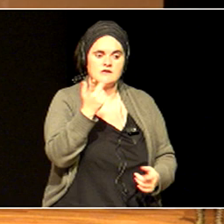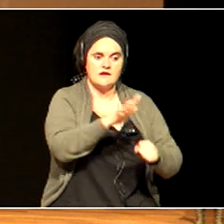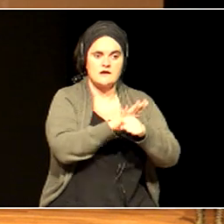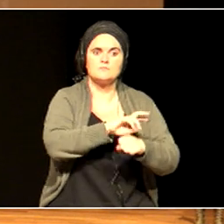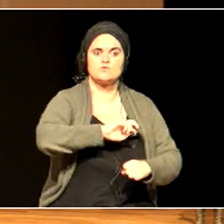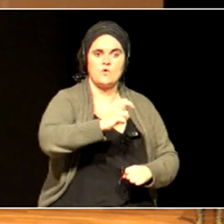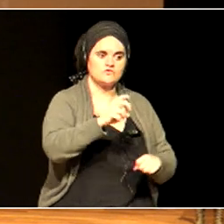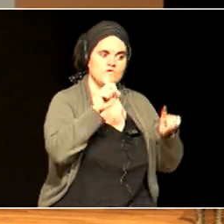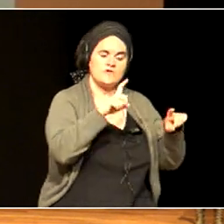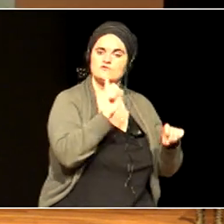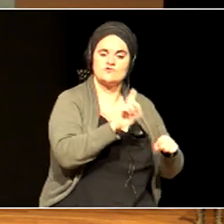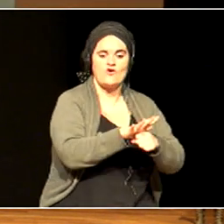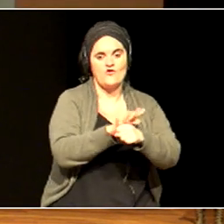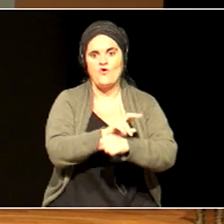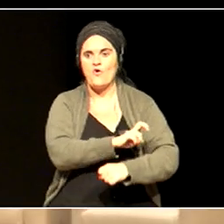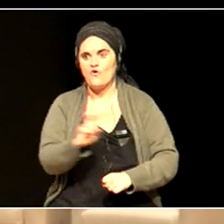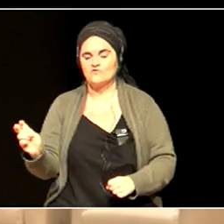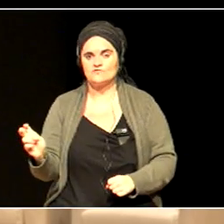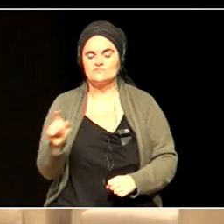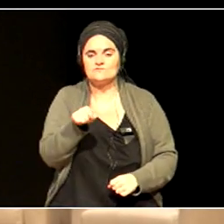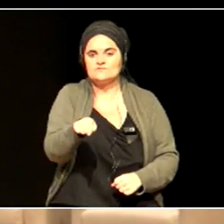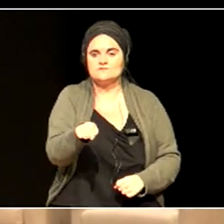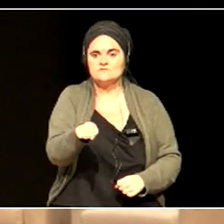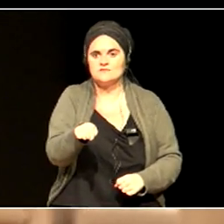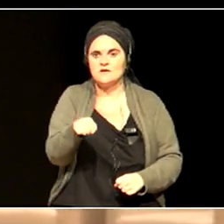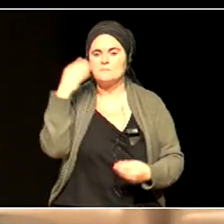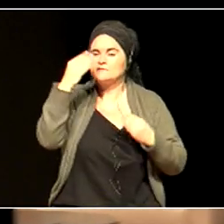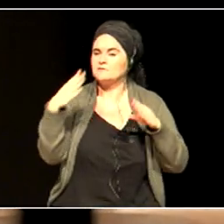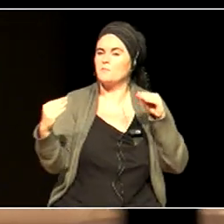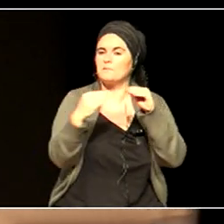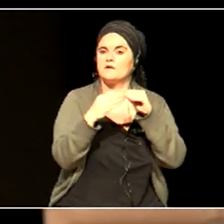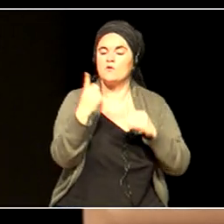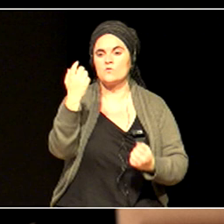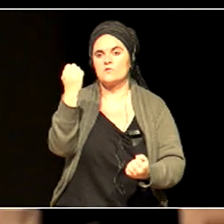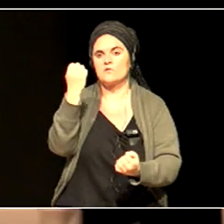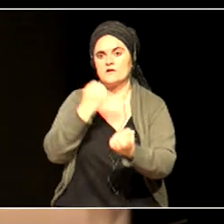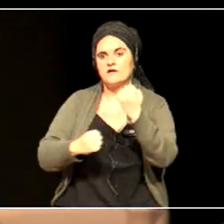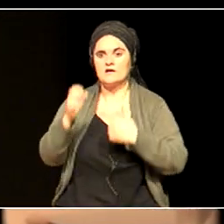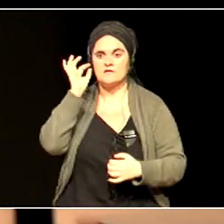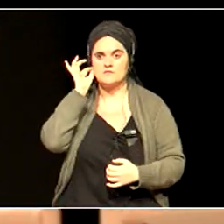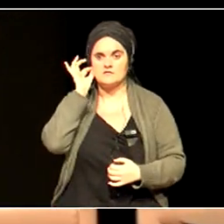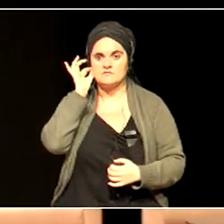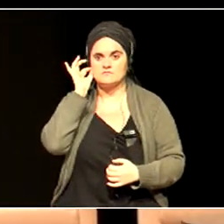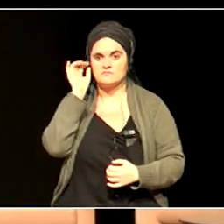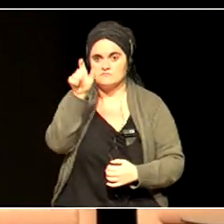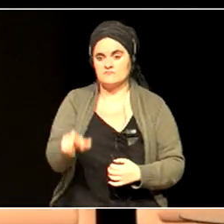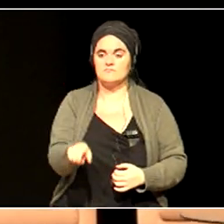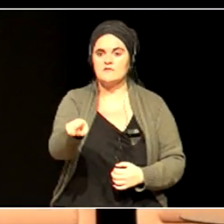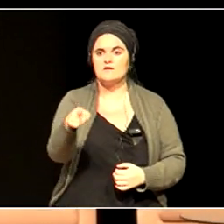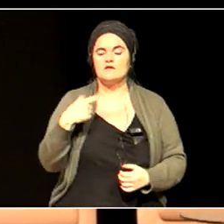So there's an economist called Kate Raworth, who's come up with this, the idea,